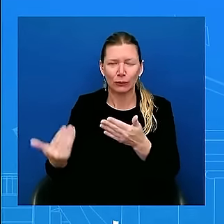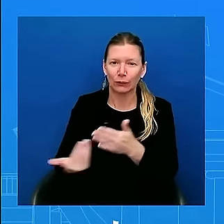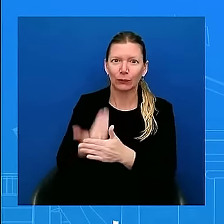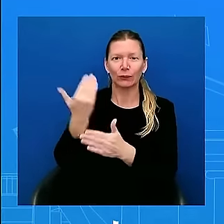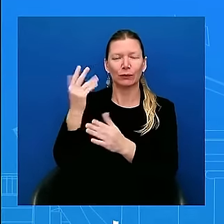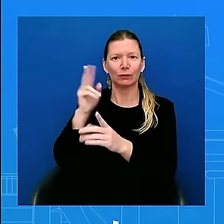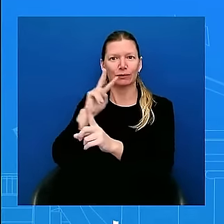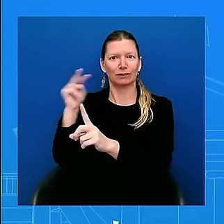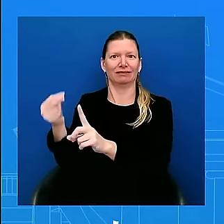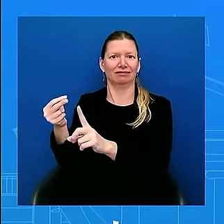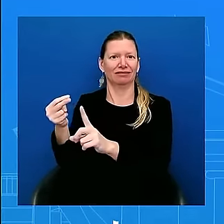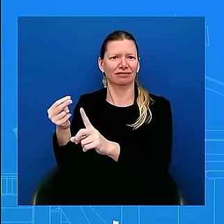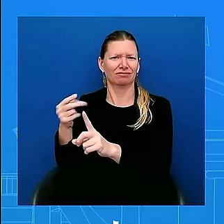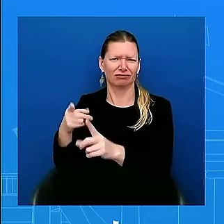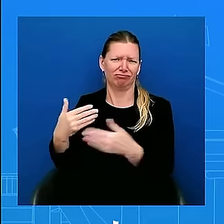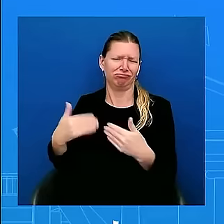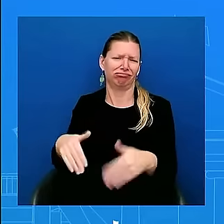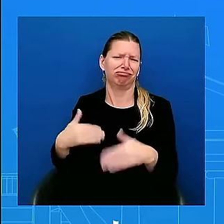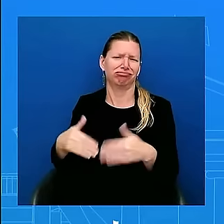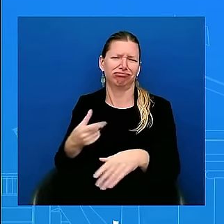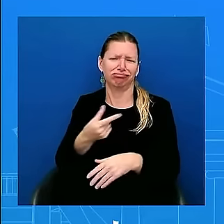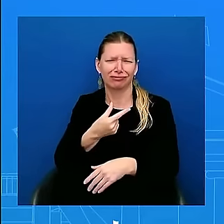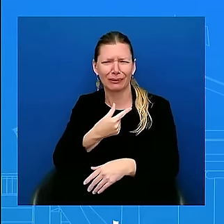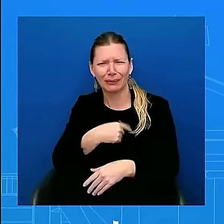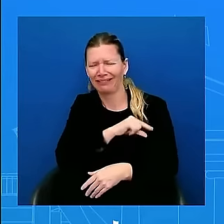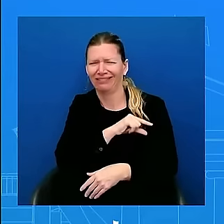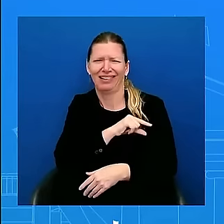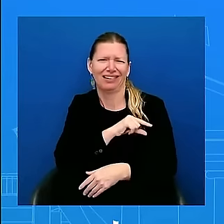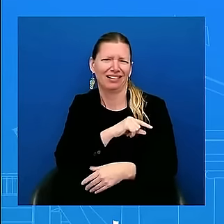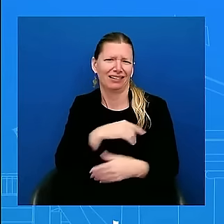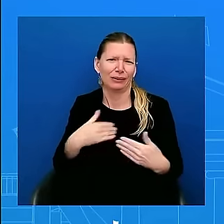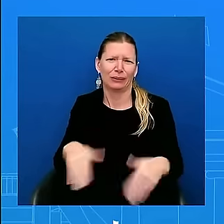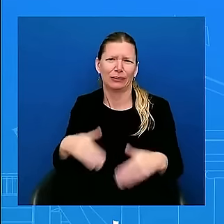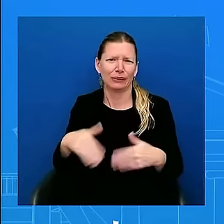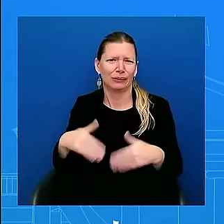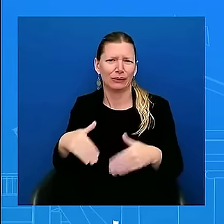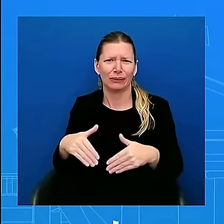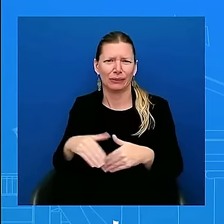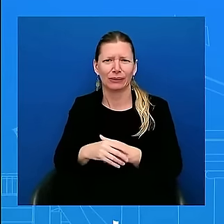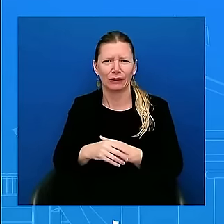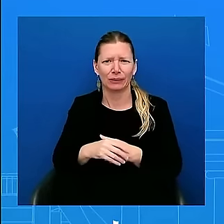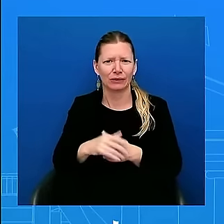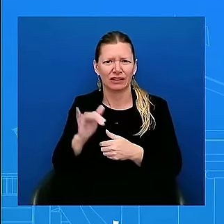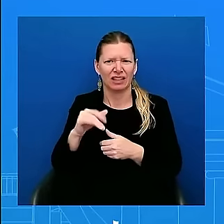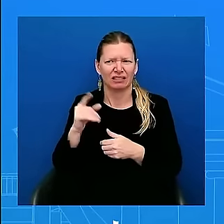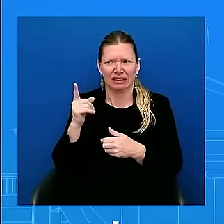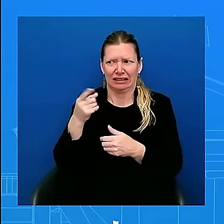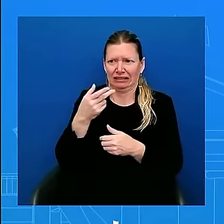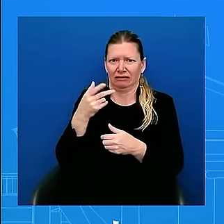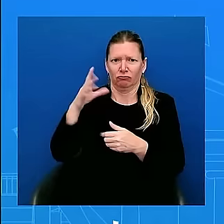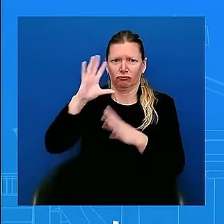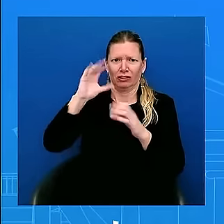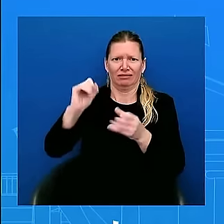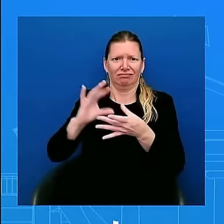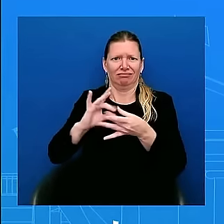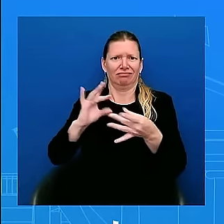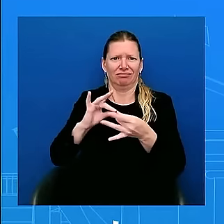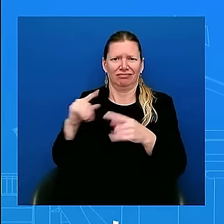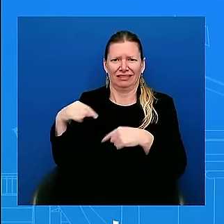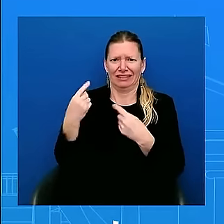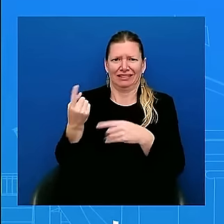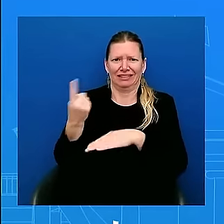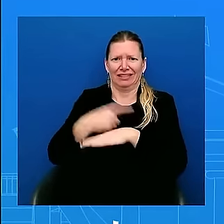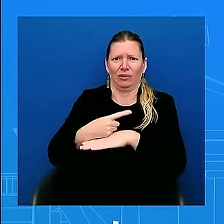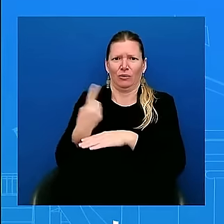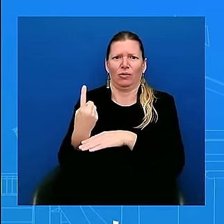uh to step in on day one as he said himself I'm just repeating him and I think that says volumes coming